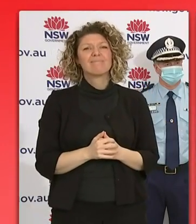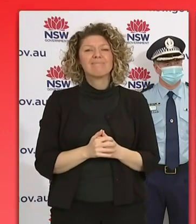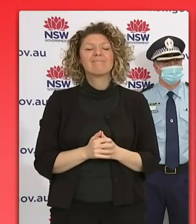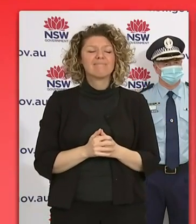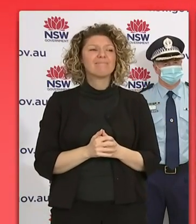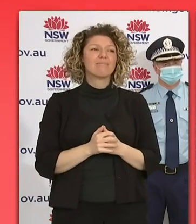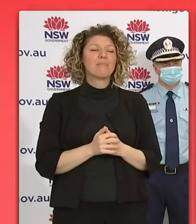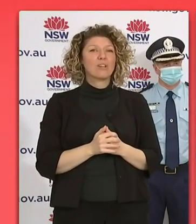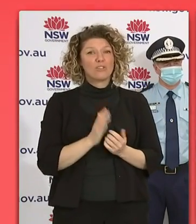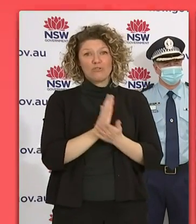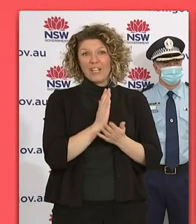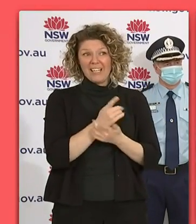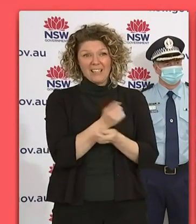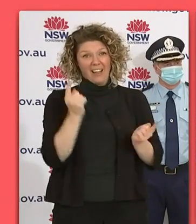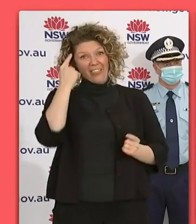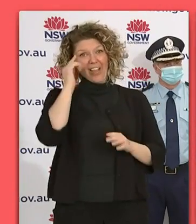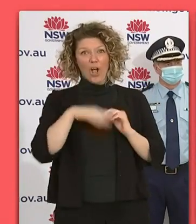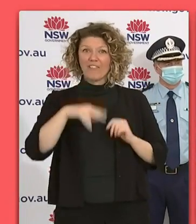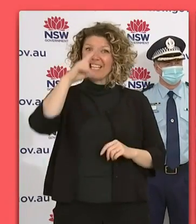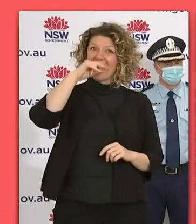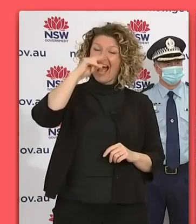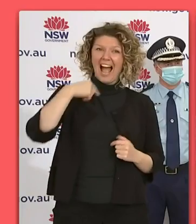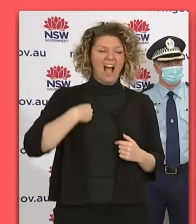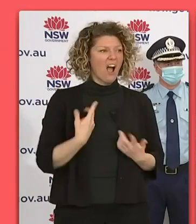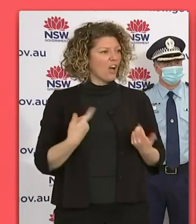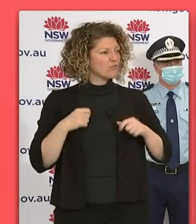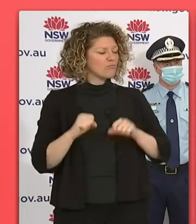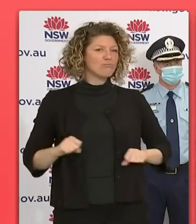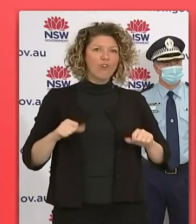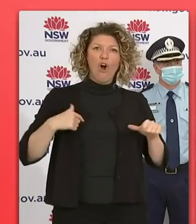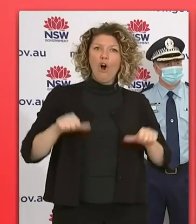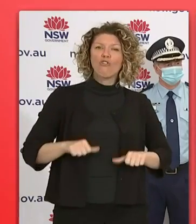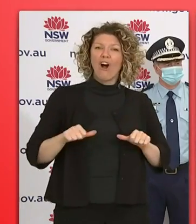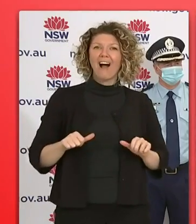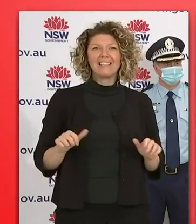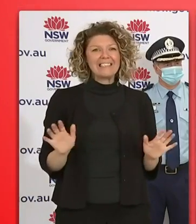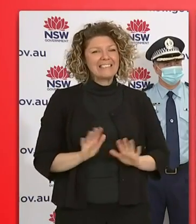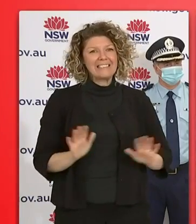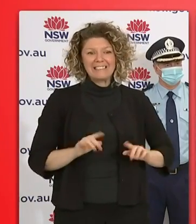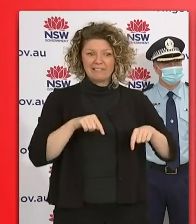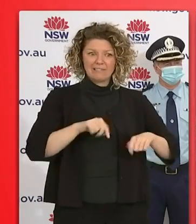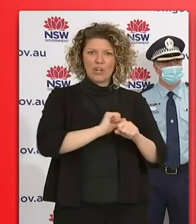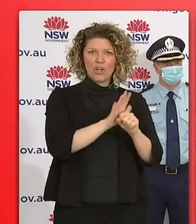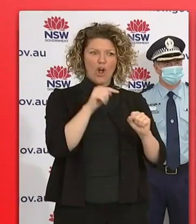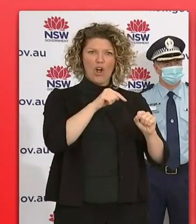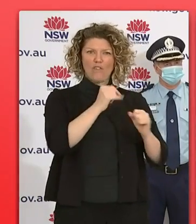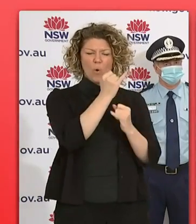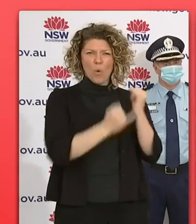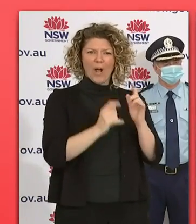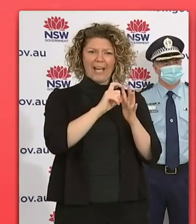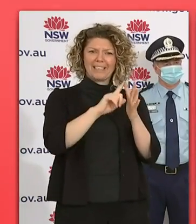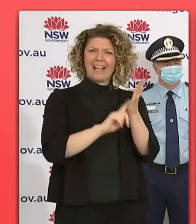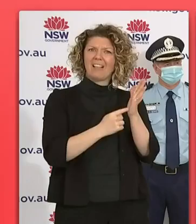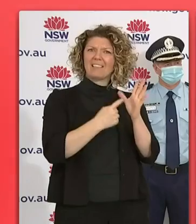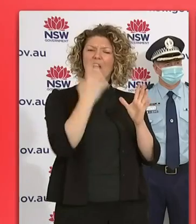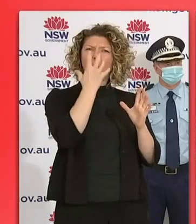importance particularly for young people in our community. With this Delta variant, we are seeing a large number of